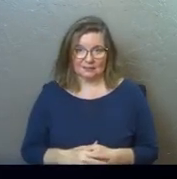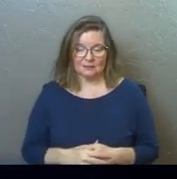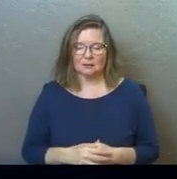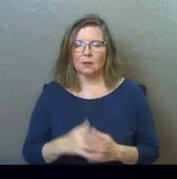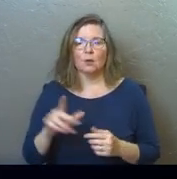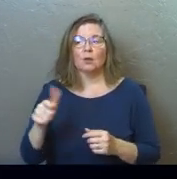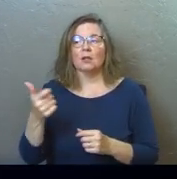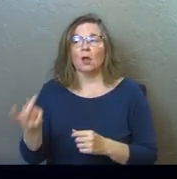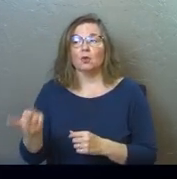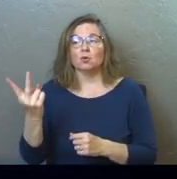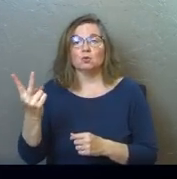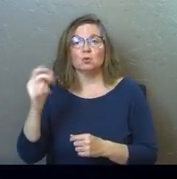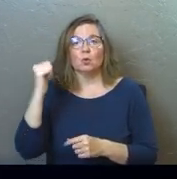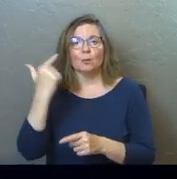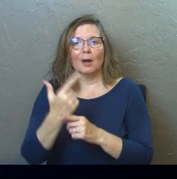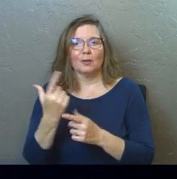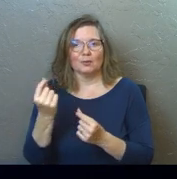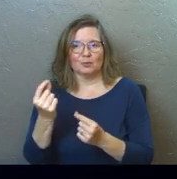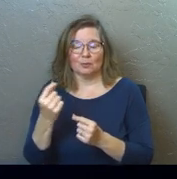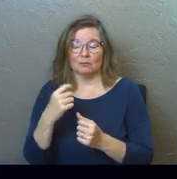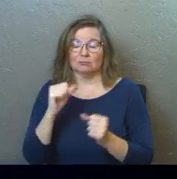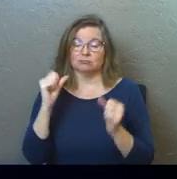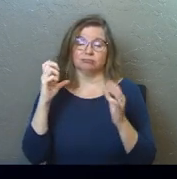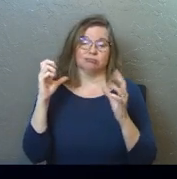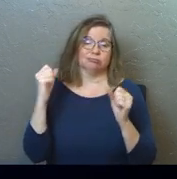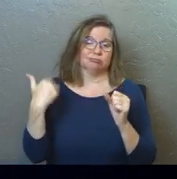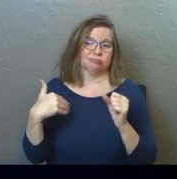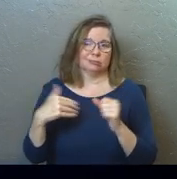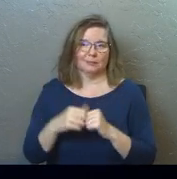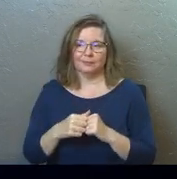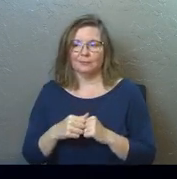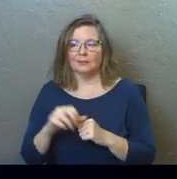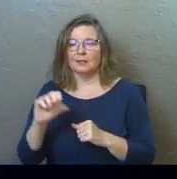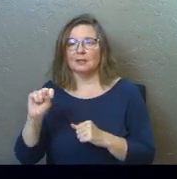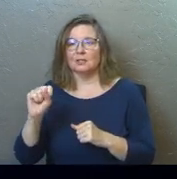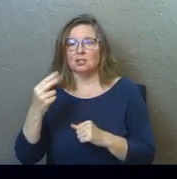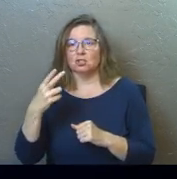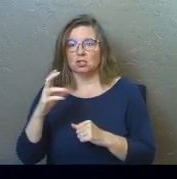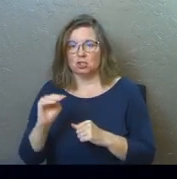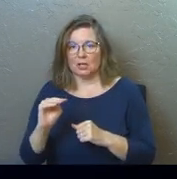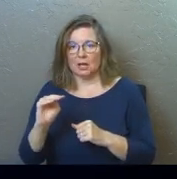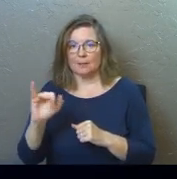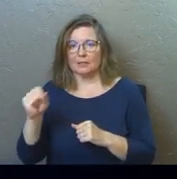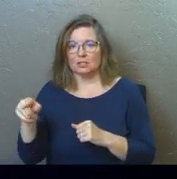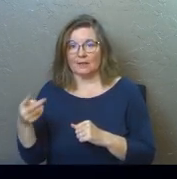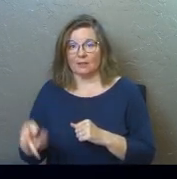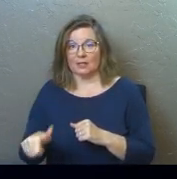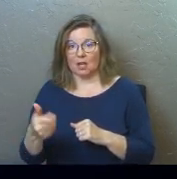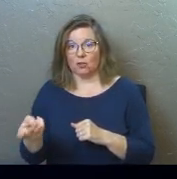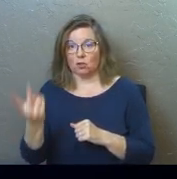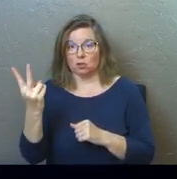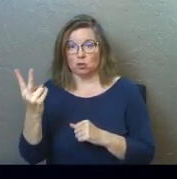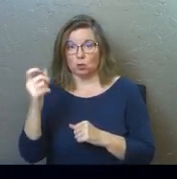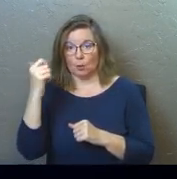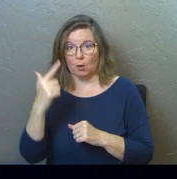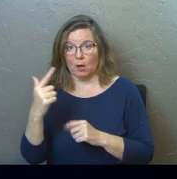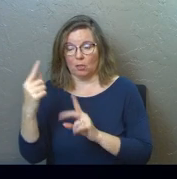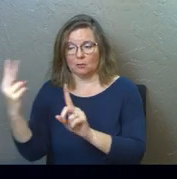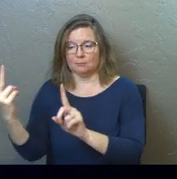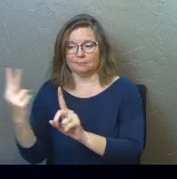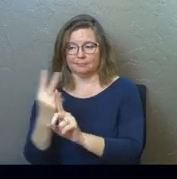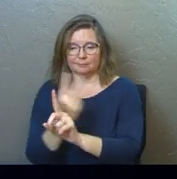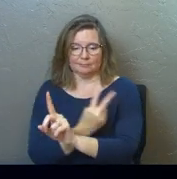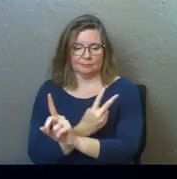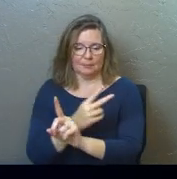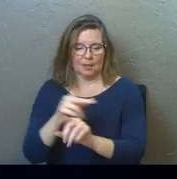And what do the other two do? Watch the rest of this. is blow your mind. Then Shem and Japheth, the other two brothers, took a robe and they